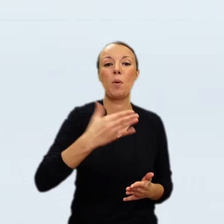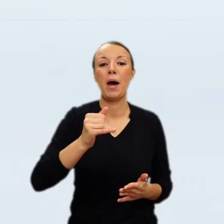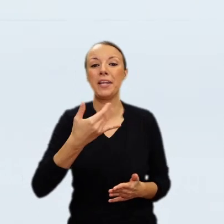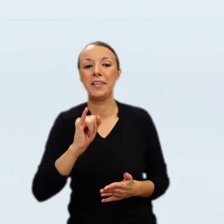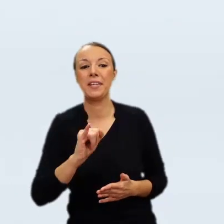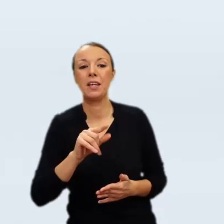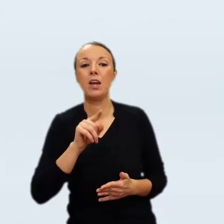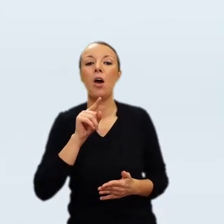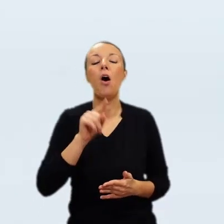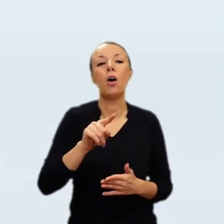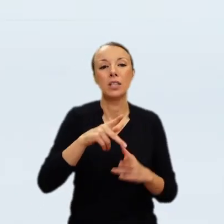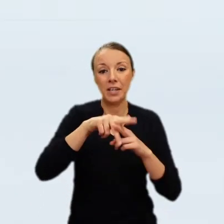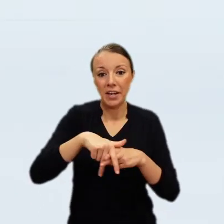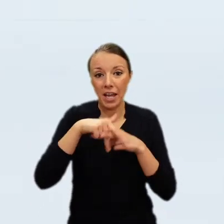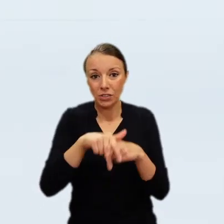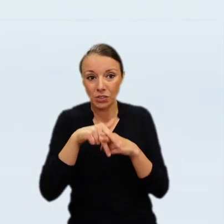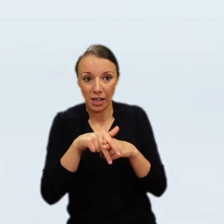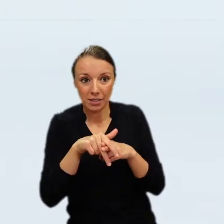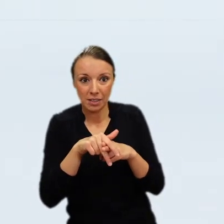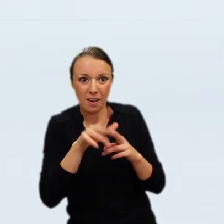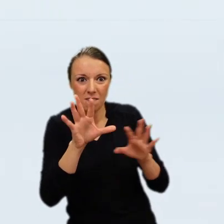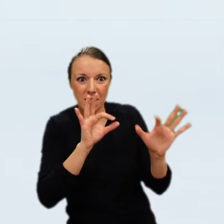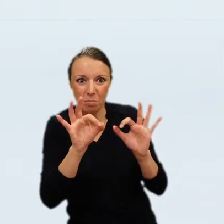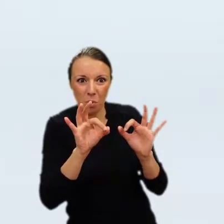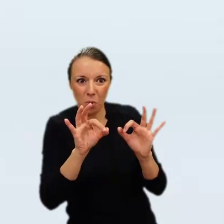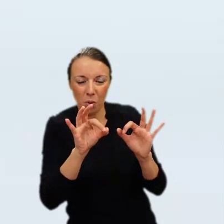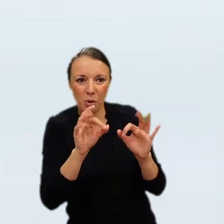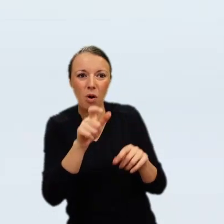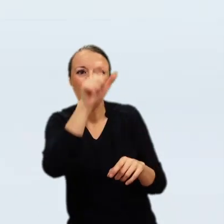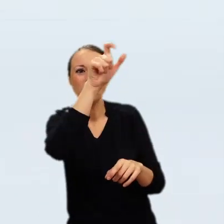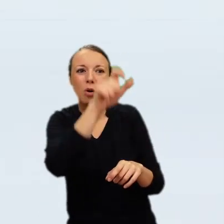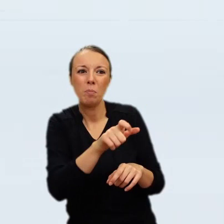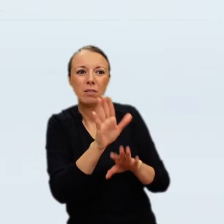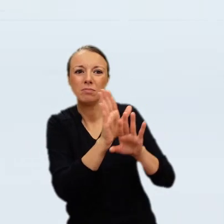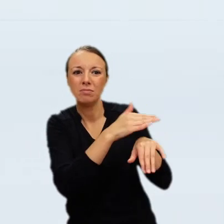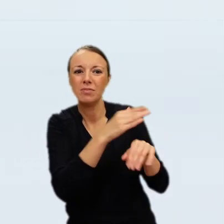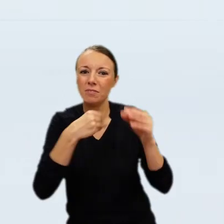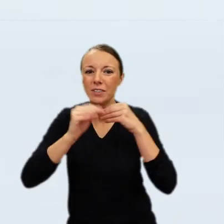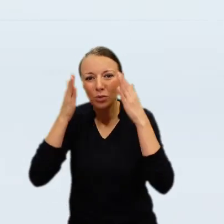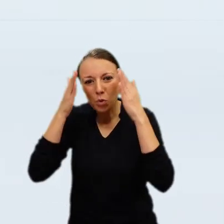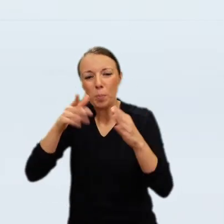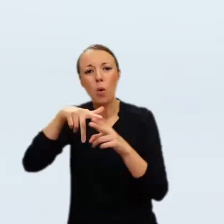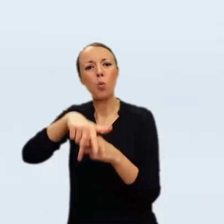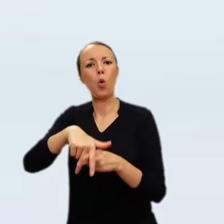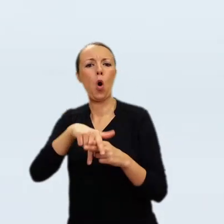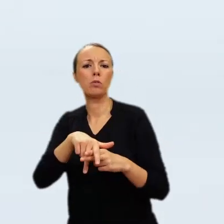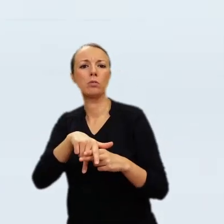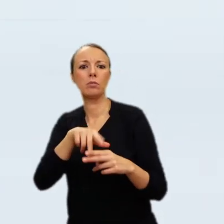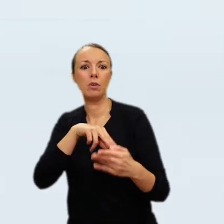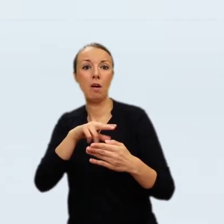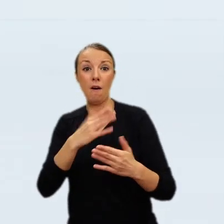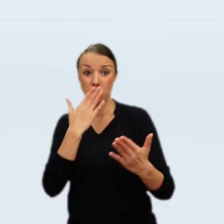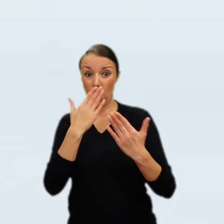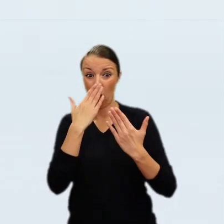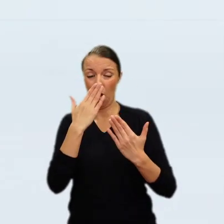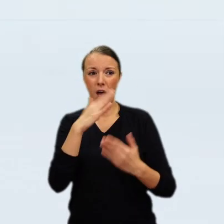and the fact that you move so beautifully more or less takes care of futurism just as at home I never think of the nude descending